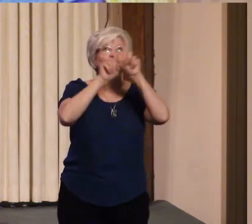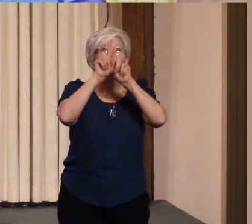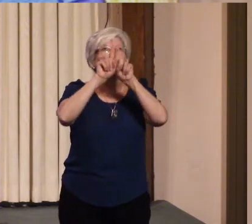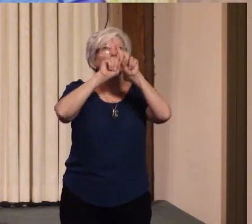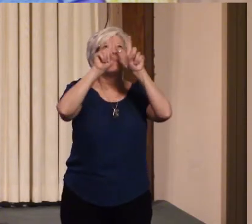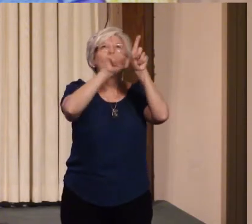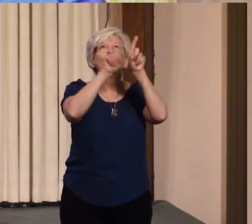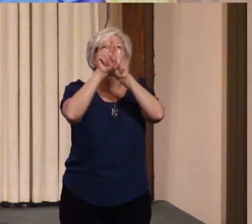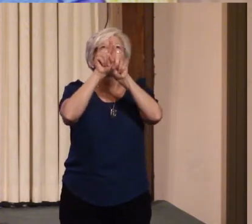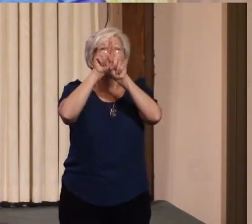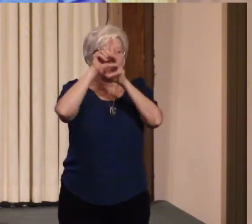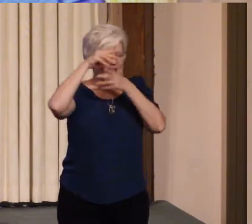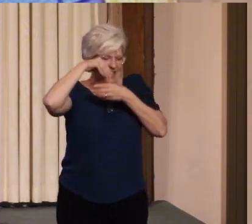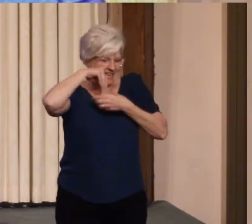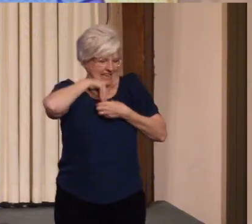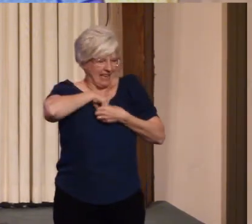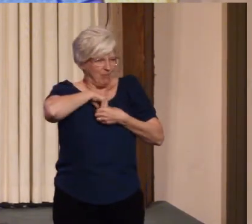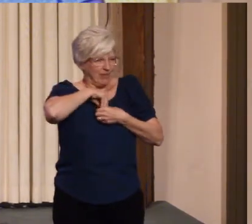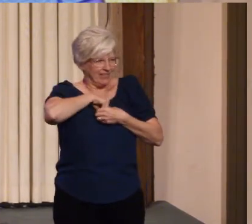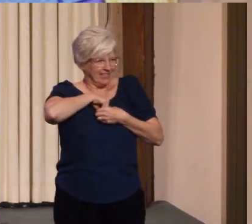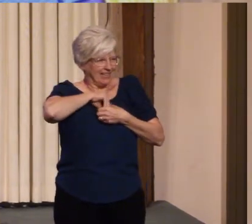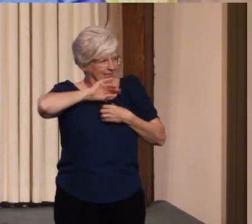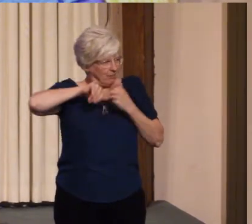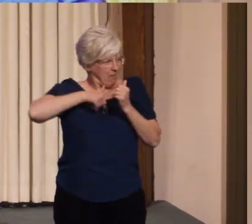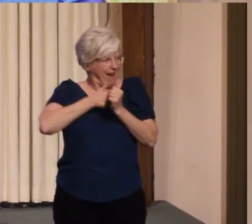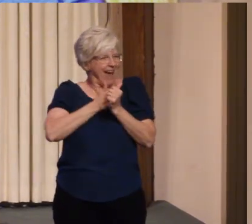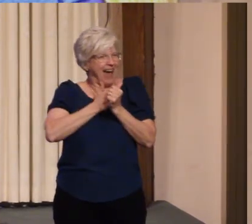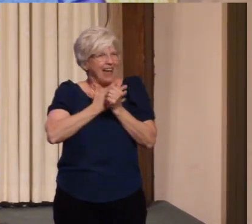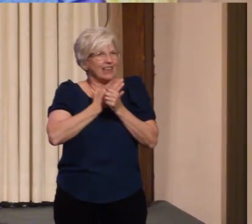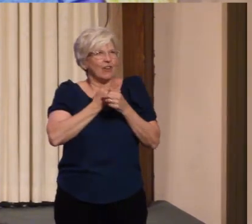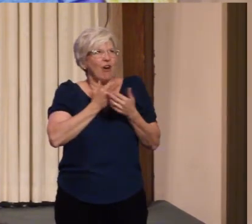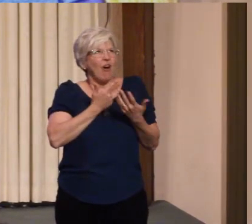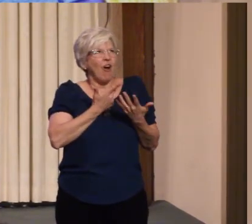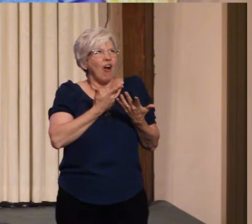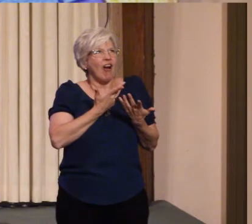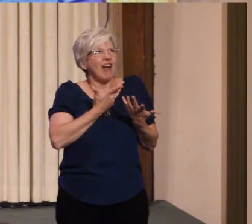behind our deepest dream our greatest desire